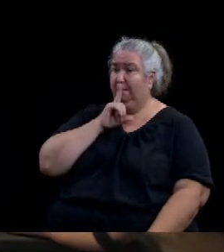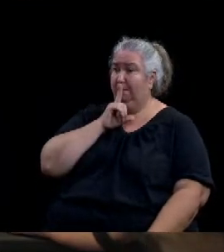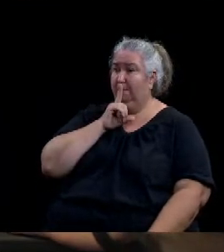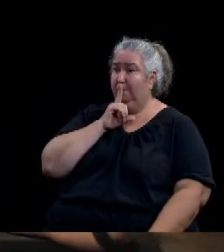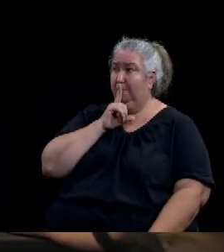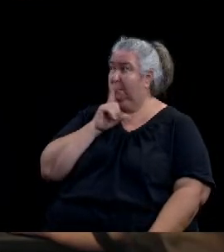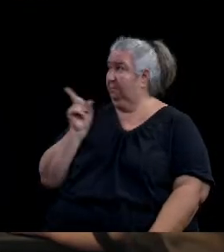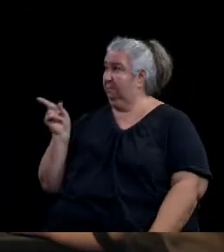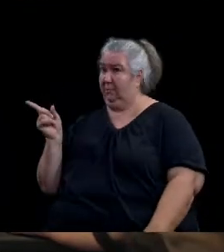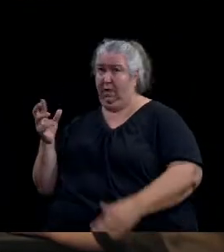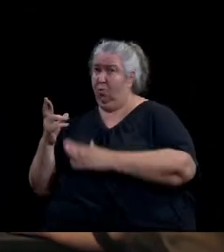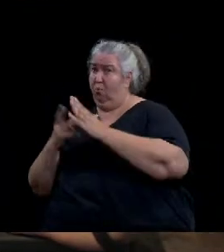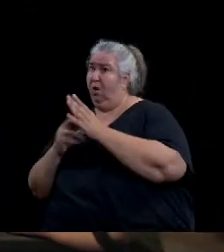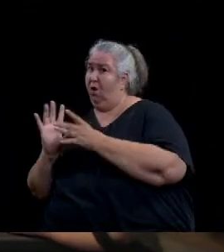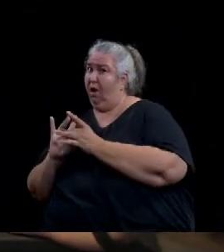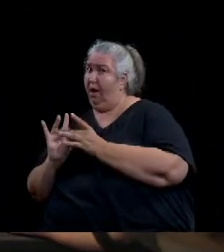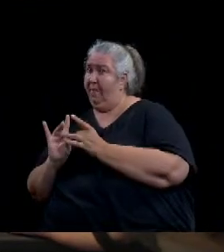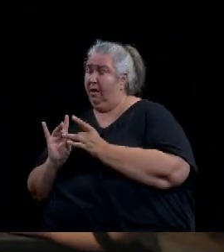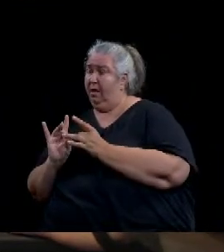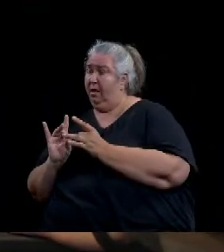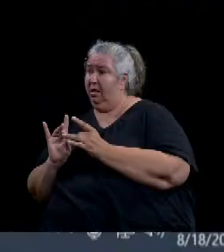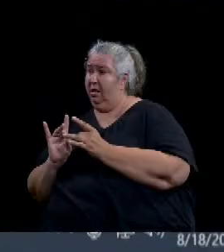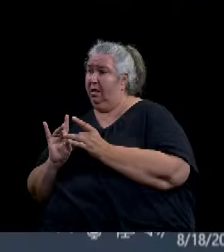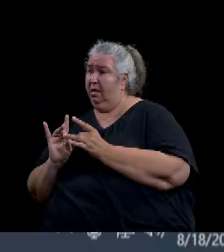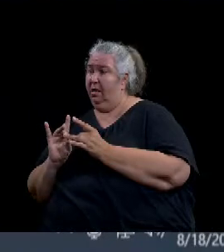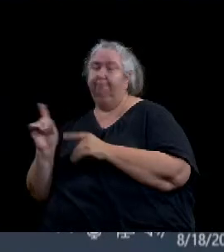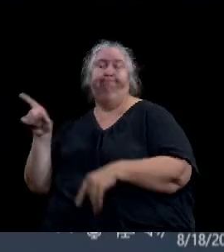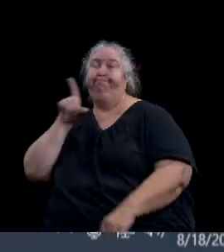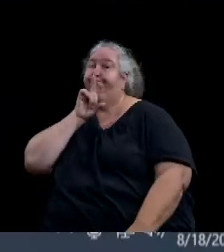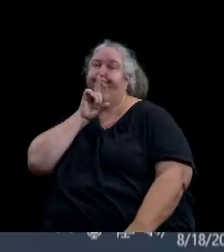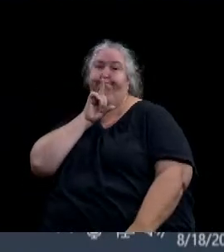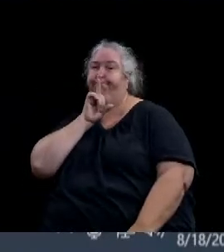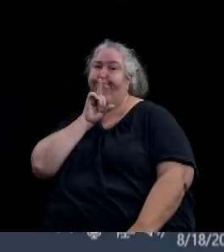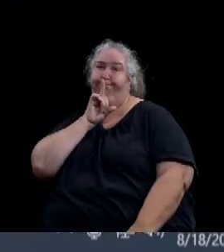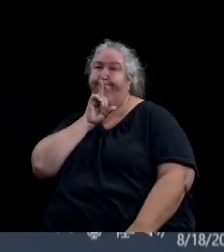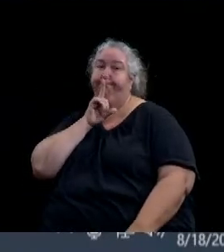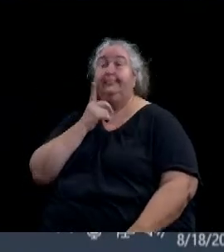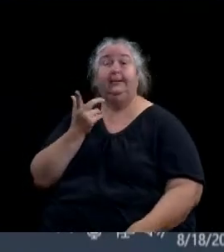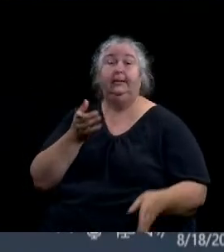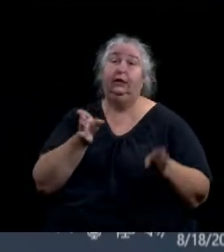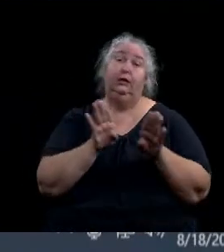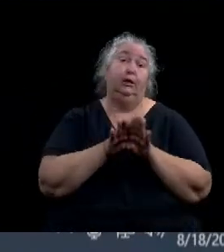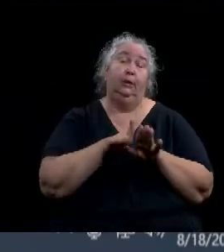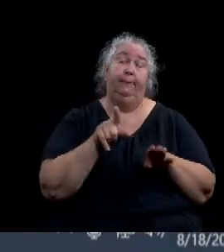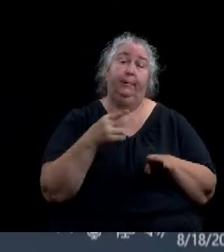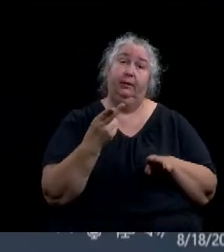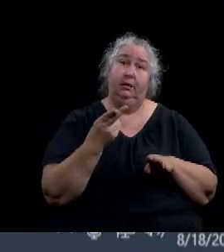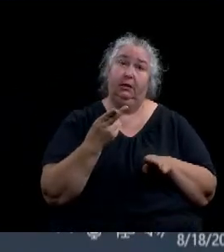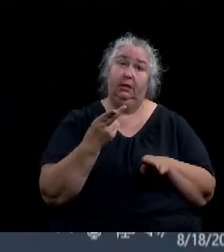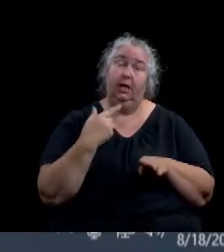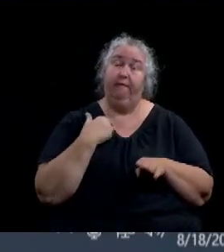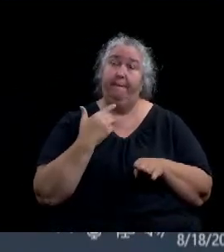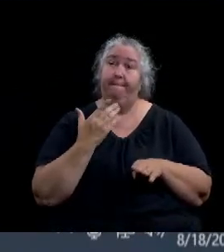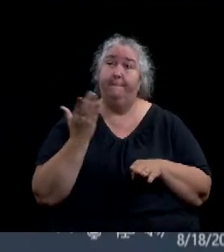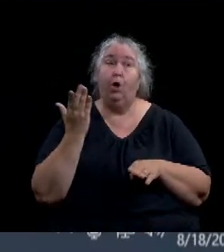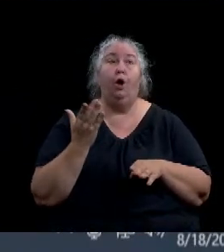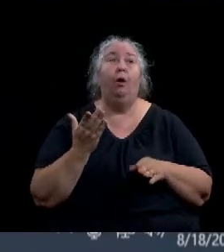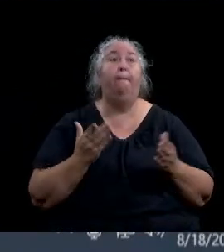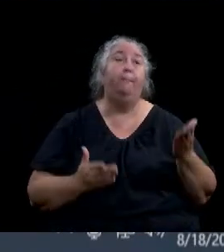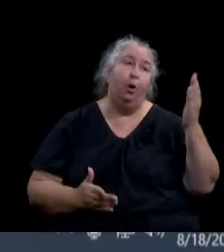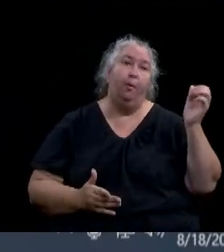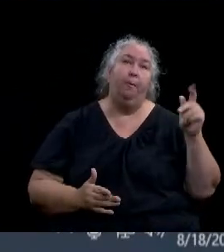We do not. All right, we'll close the public hearing. Is there a motion? I'll move for approval on the first reading. I second.